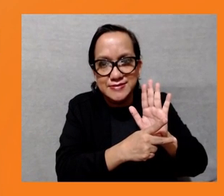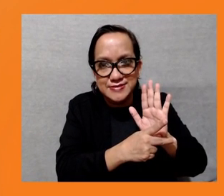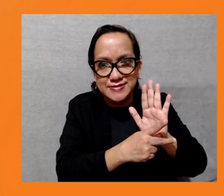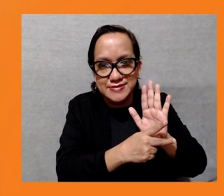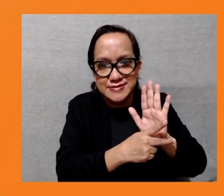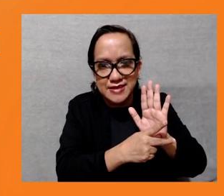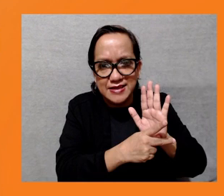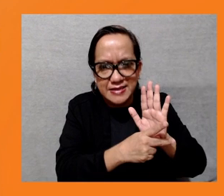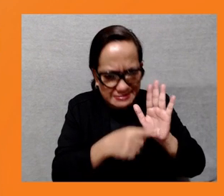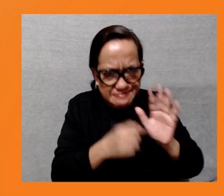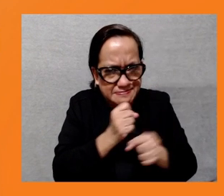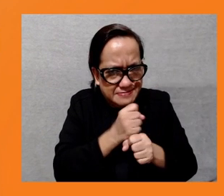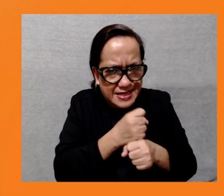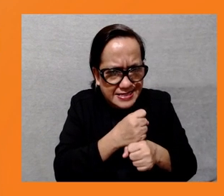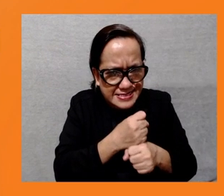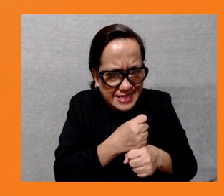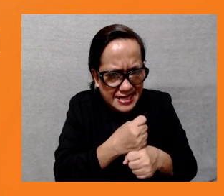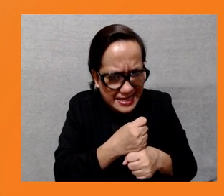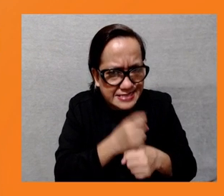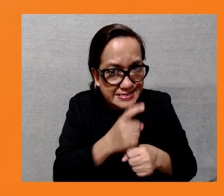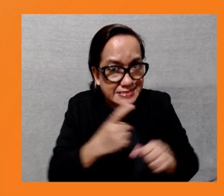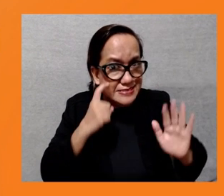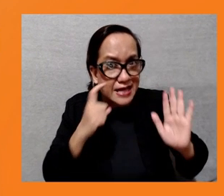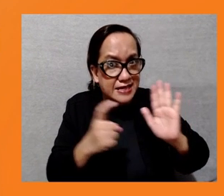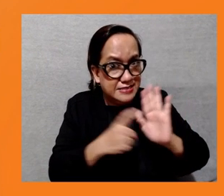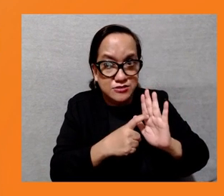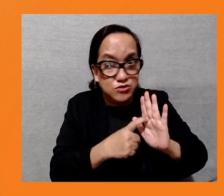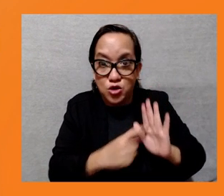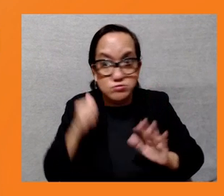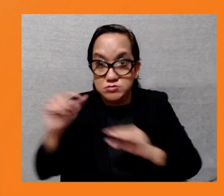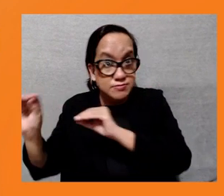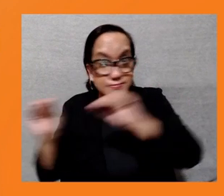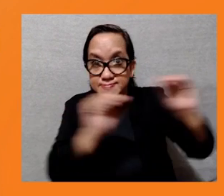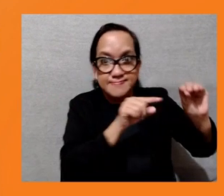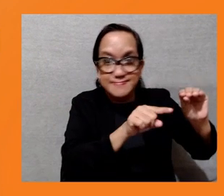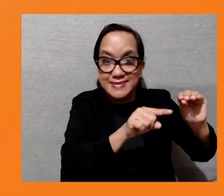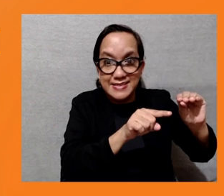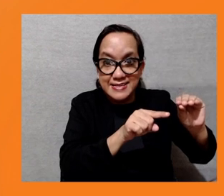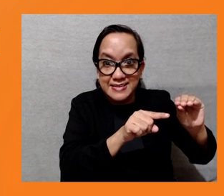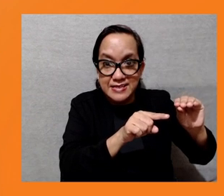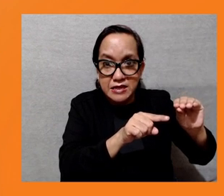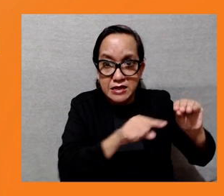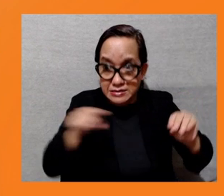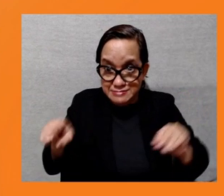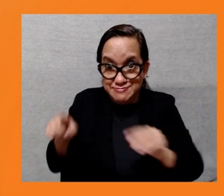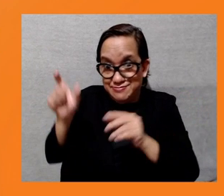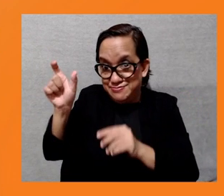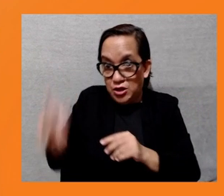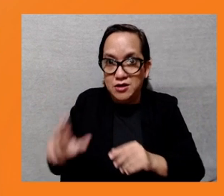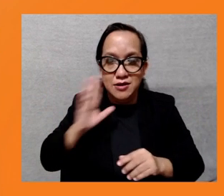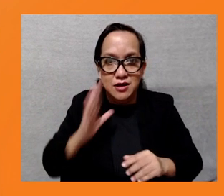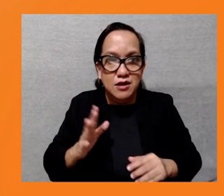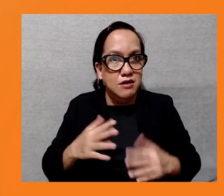involuntary resettlement is a huge impact on people's lives, and it should be avoided to the extent wherever possible.